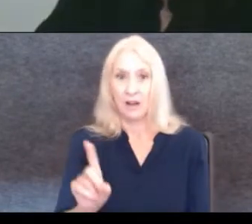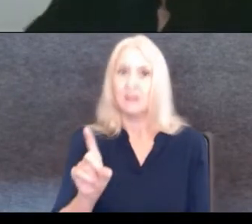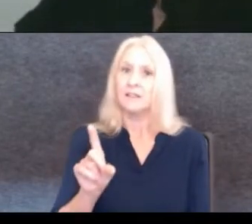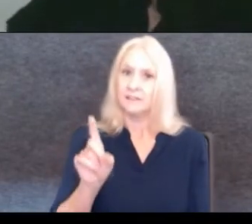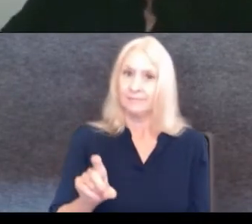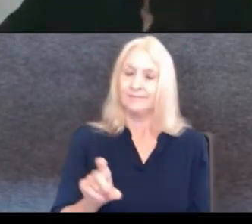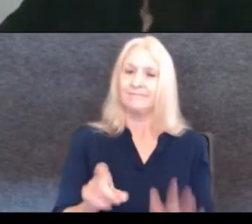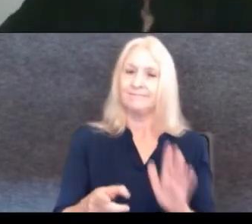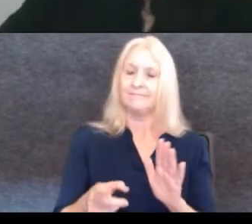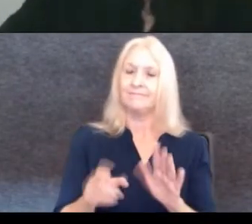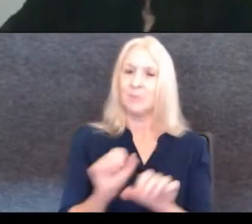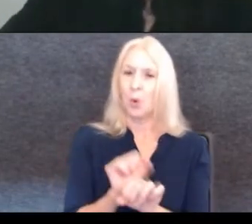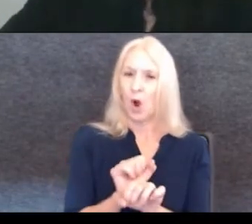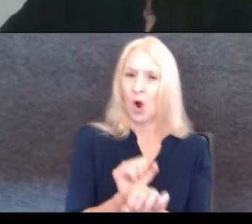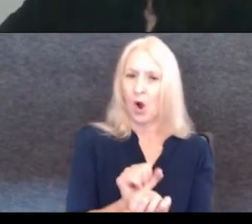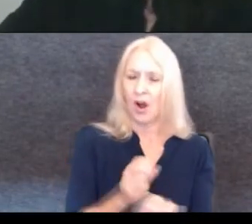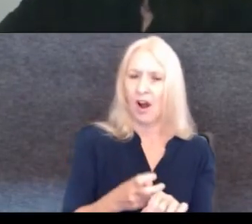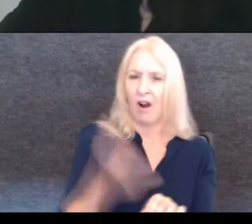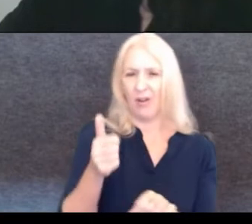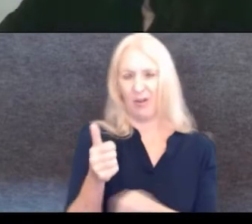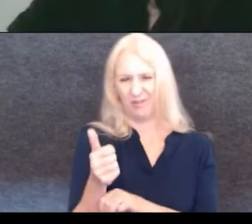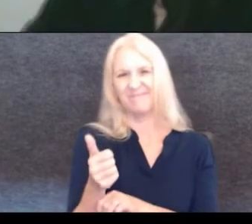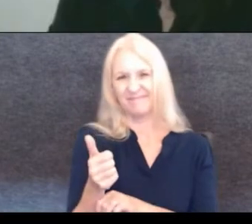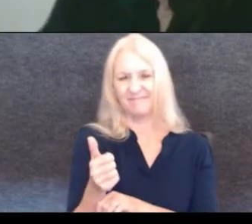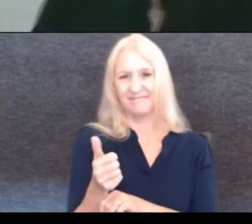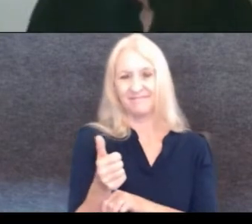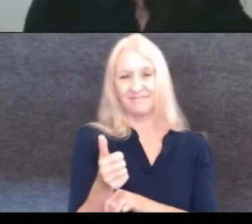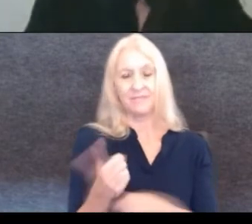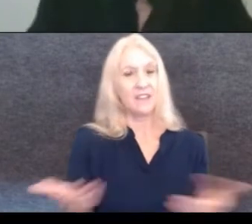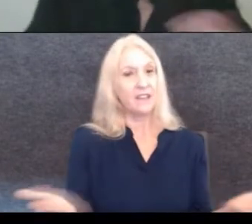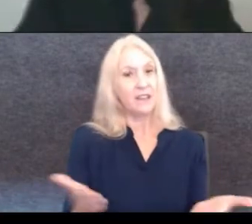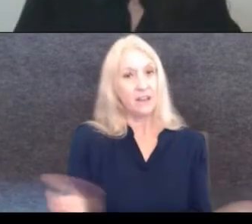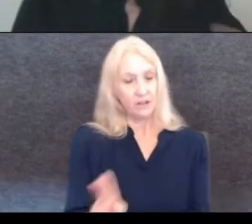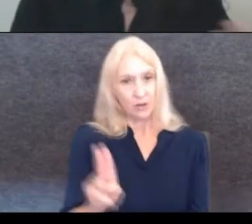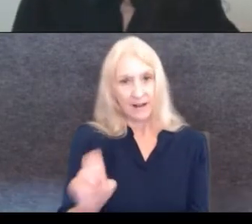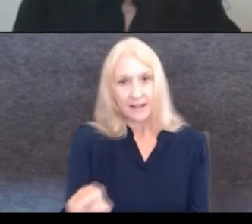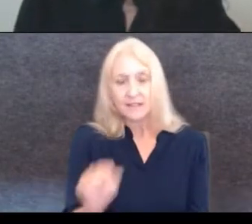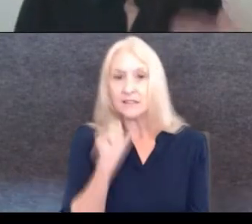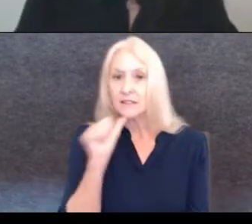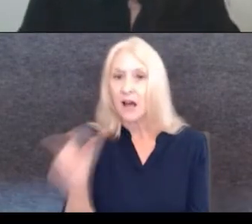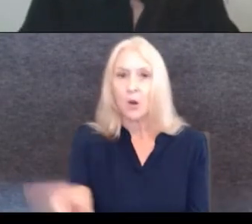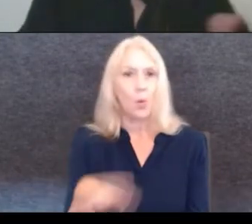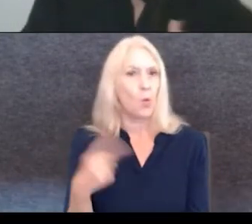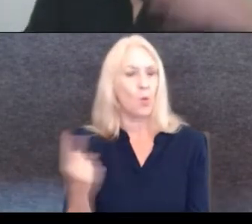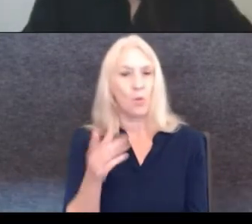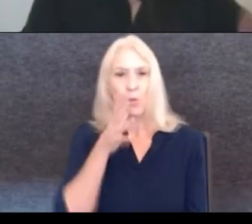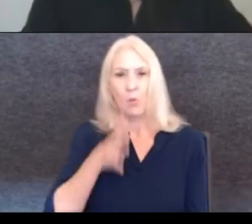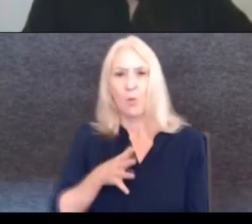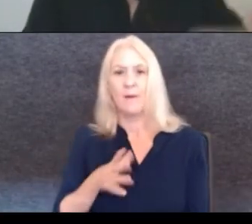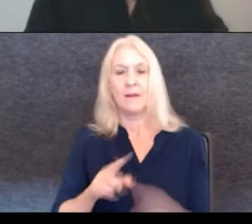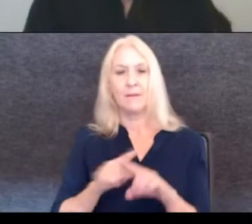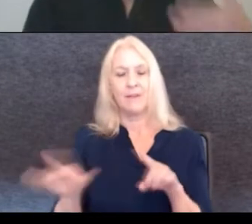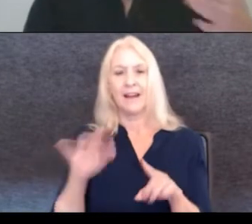harder. And to be here in the US, I'm not only a woman, but also